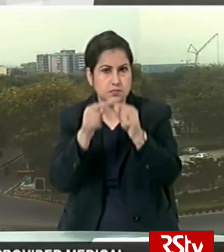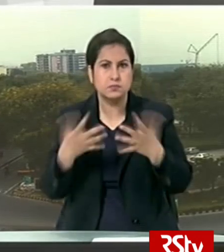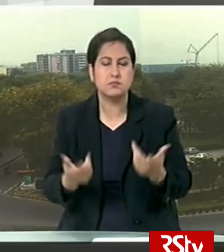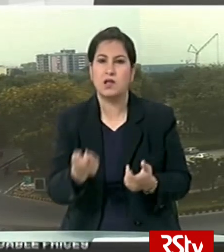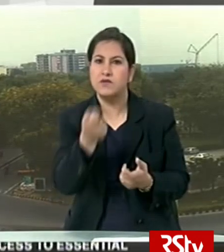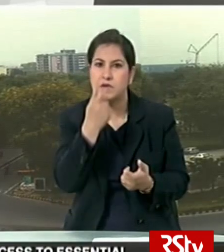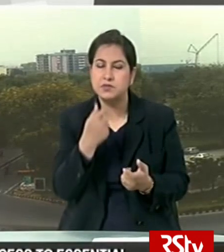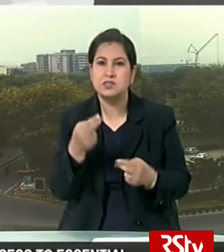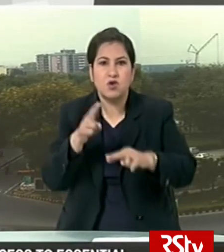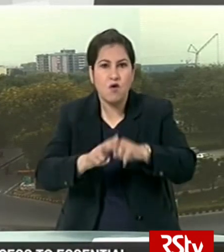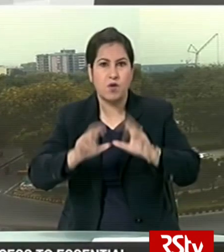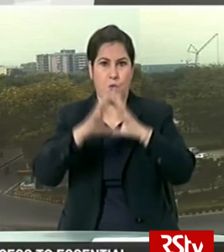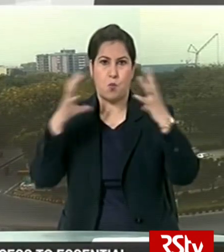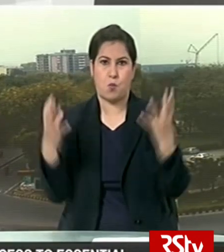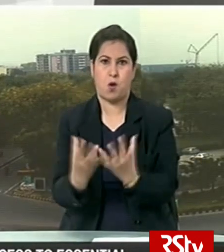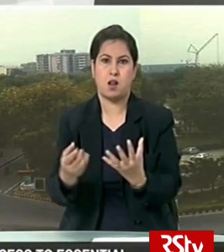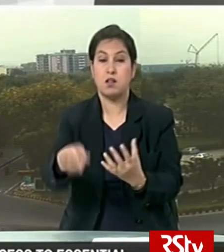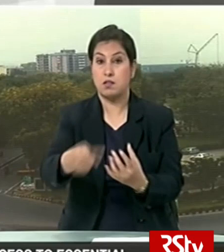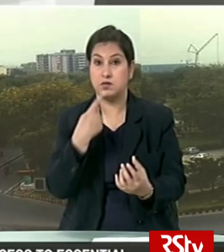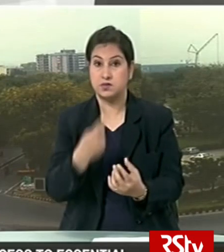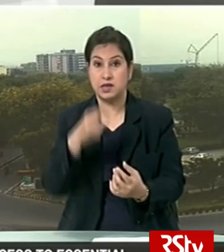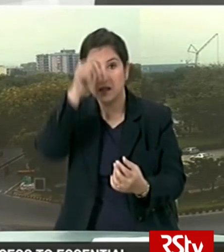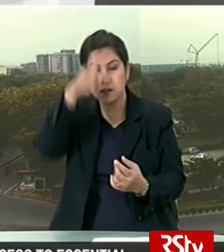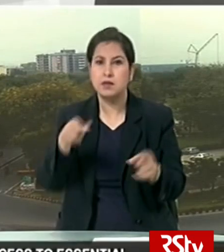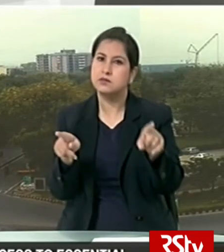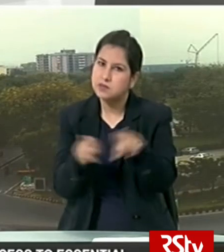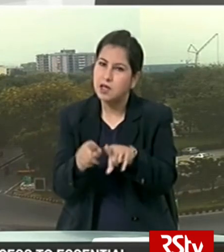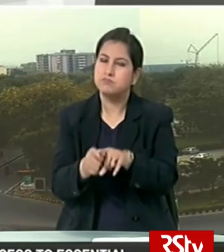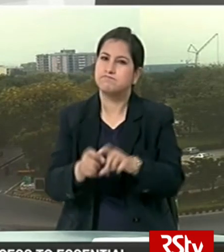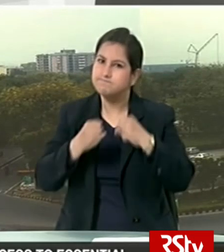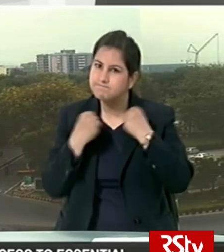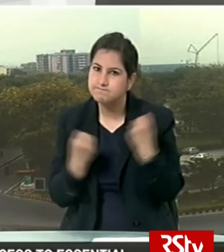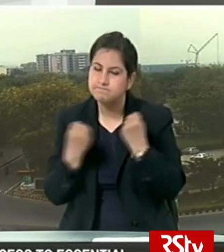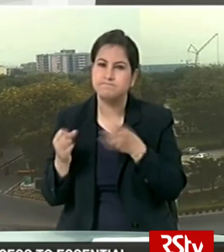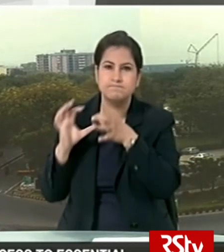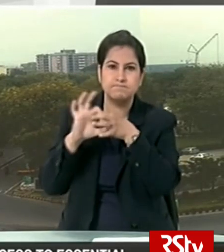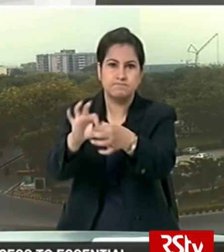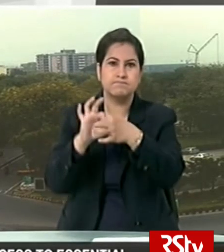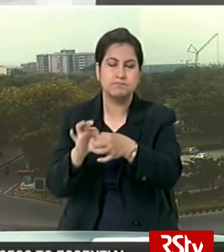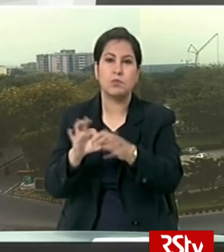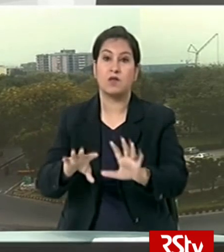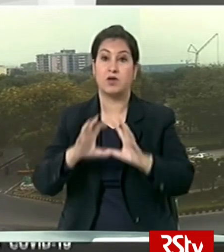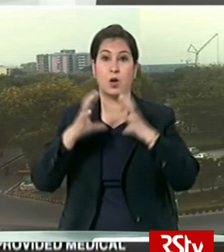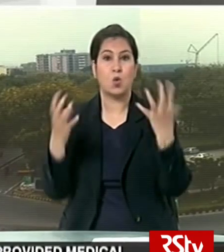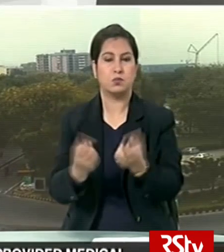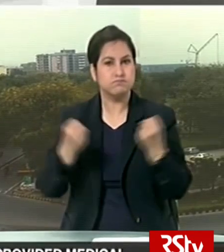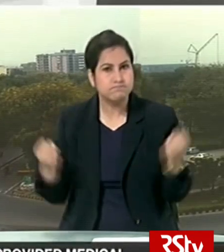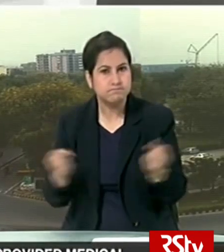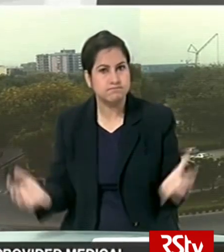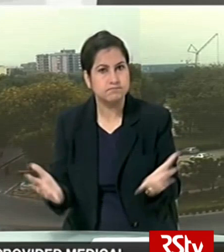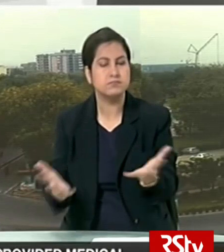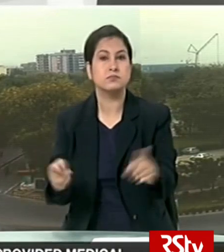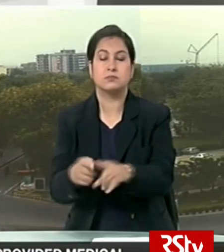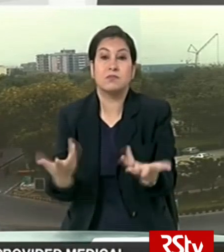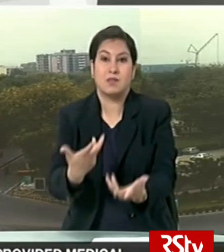as the pharmacy of the world, the Commerce Minister said India is also proactively partnering in global efforts